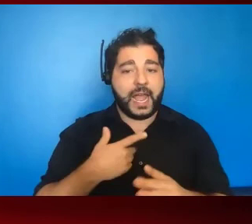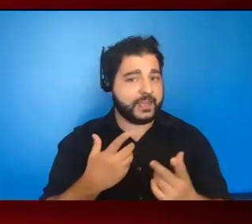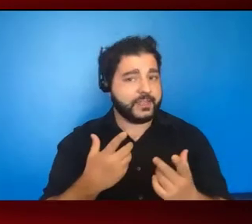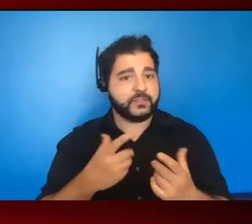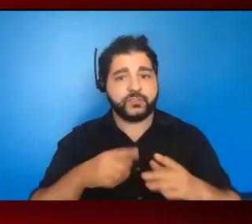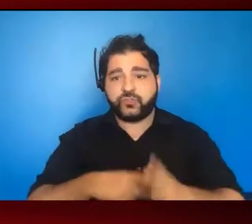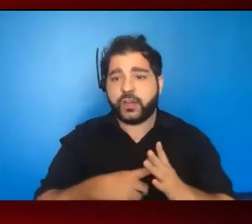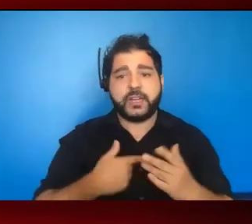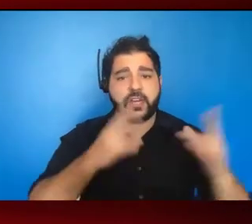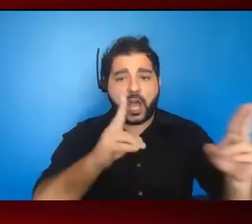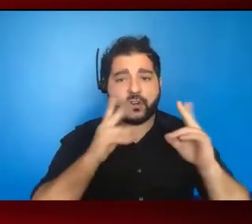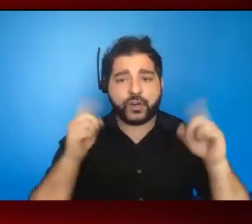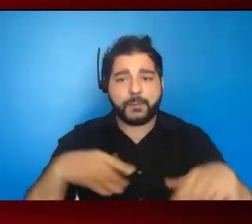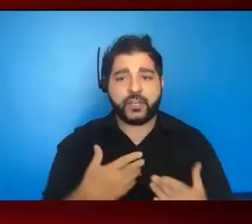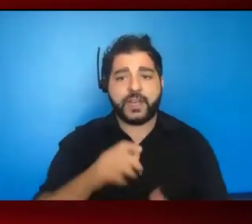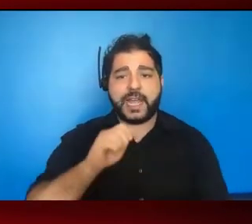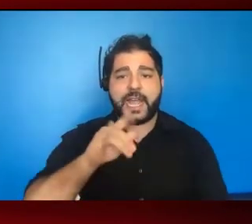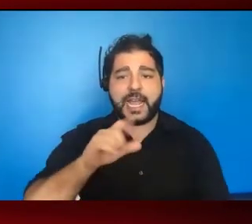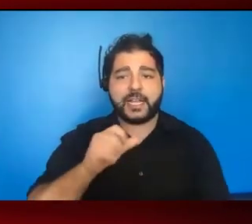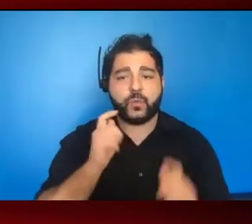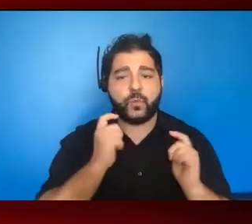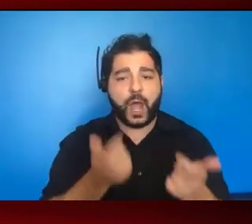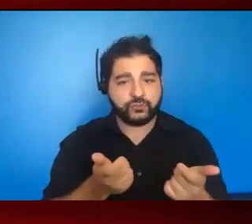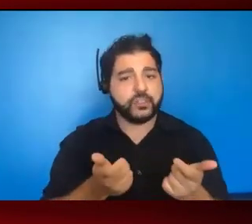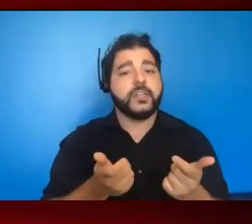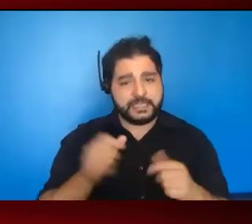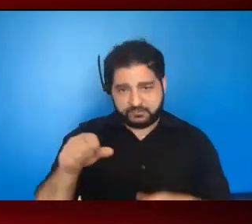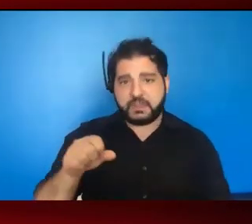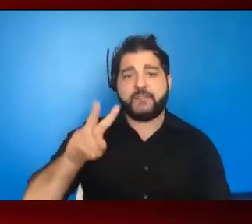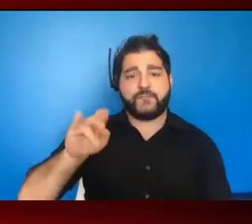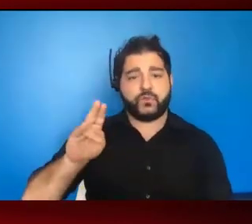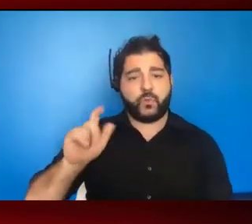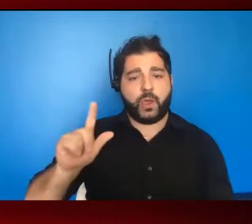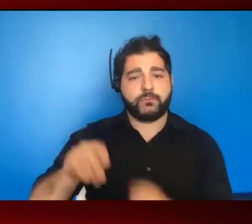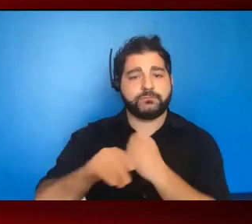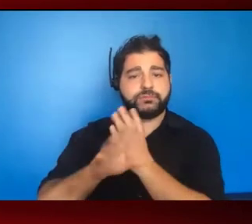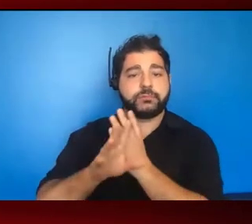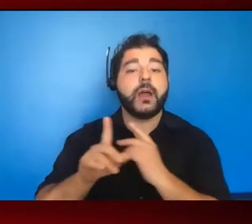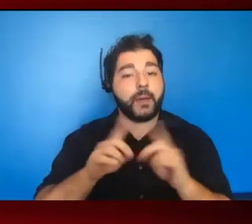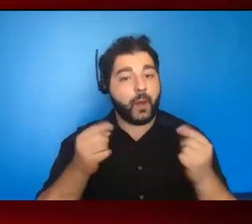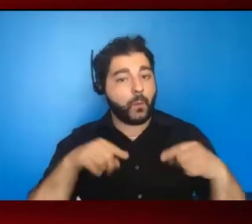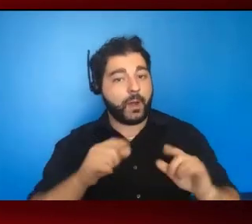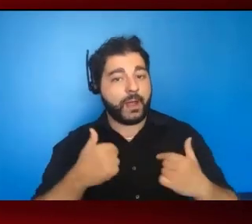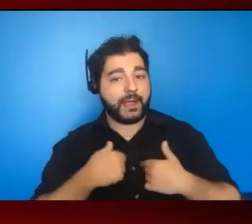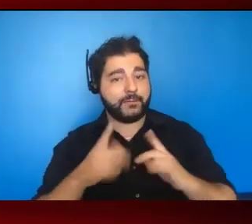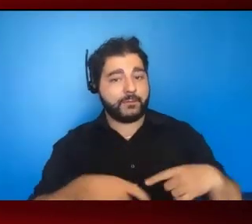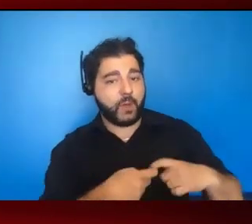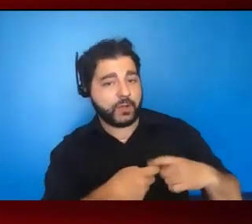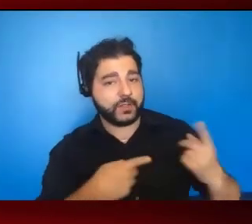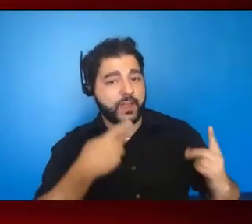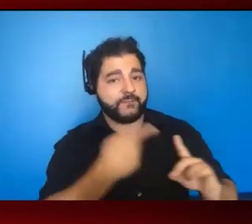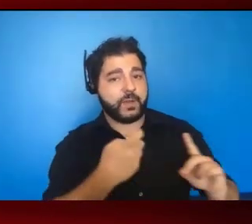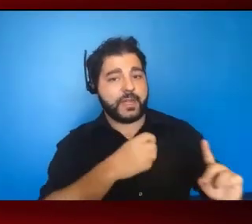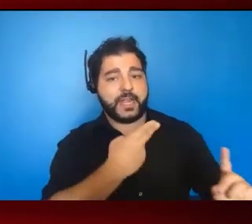honor to be here at AIDS Watch, even though it is virtual. And as I take a pause from HIV